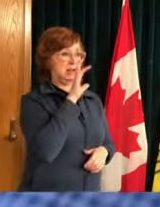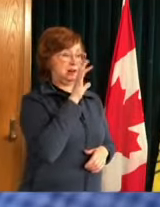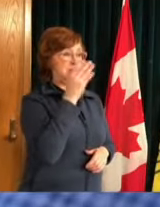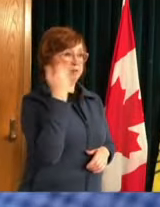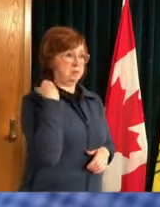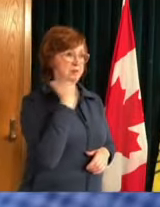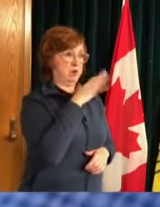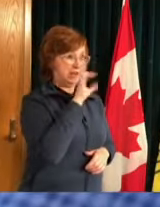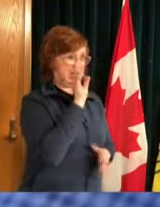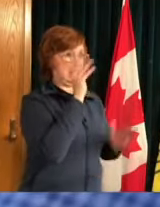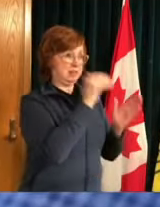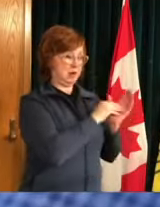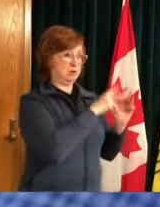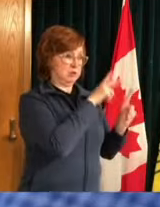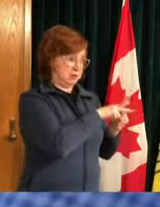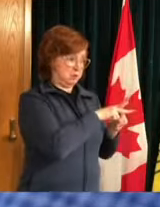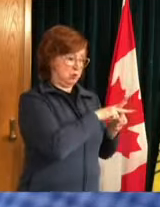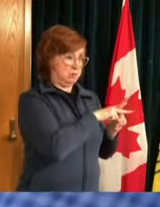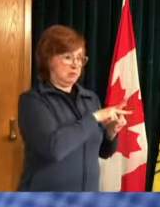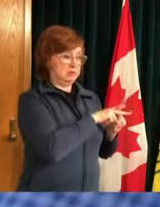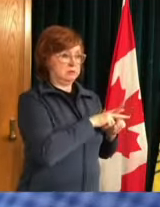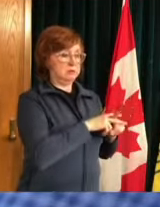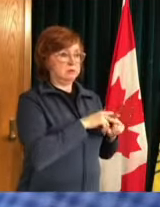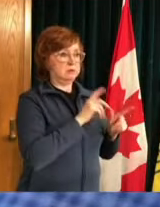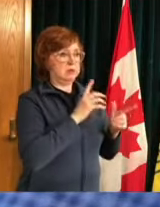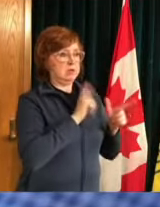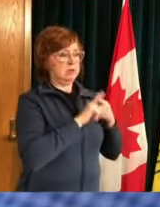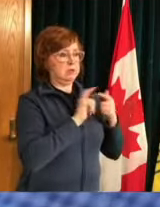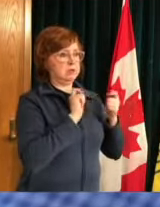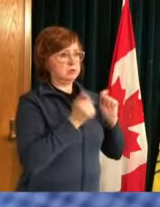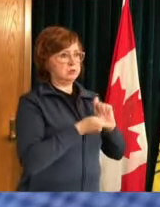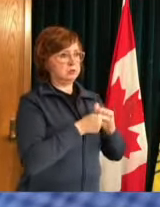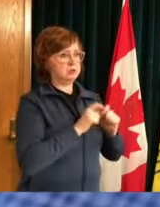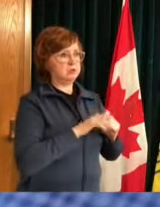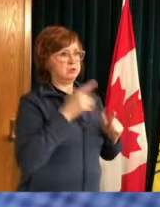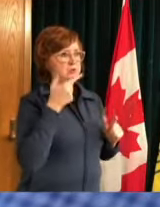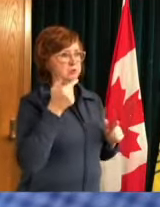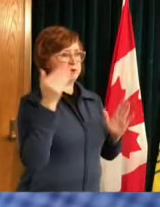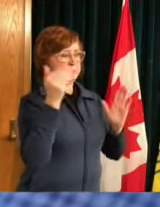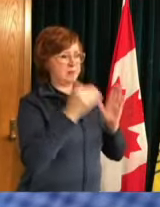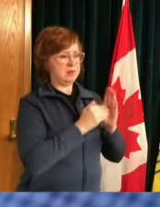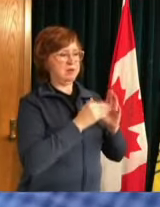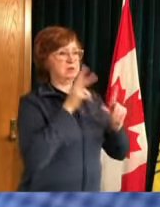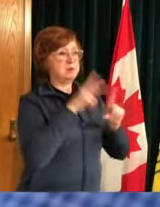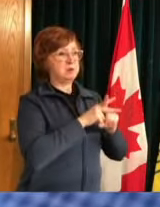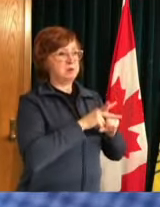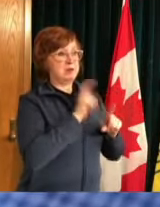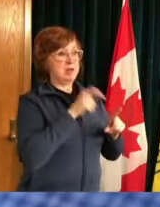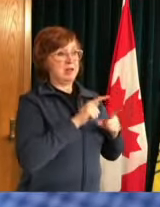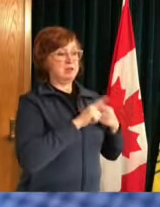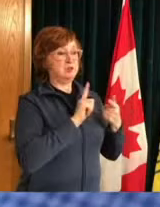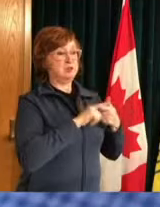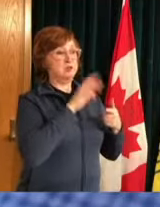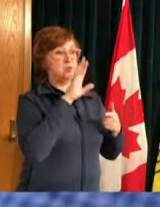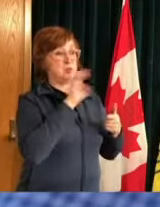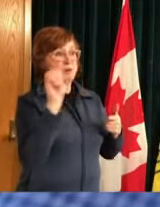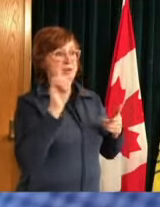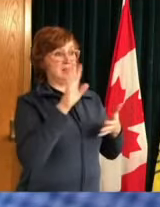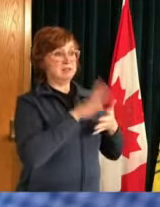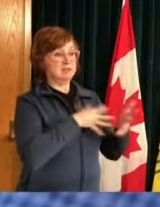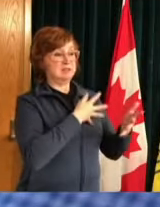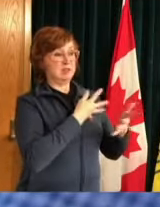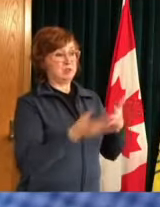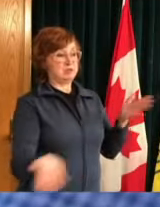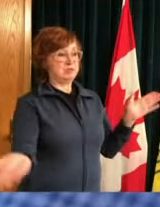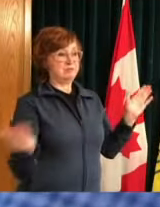rebook strictly because of the erratic supply of moderna which has been problematic and and as premier already pointed out we still don't know what that supply will look like